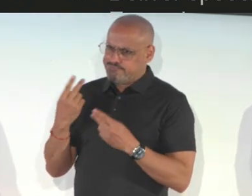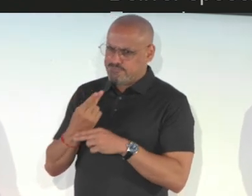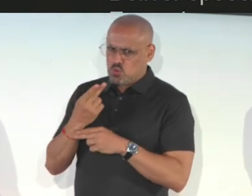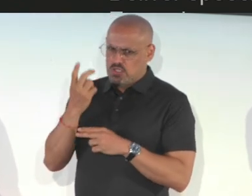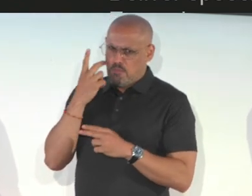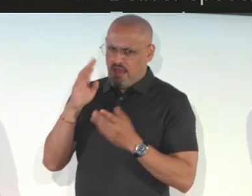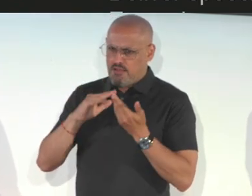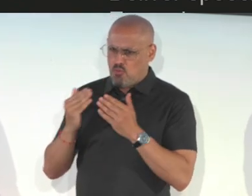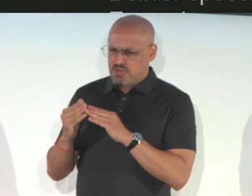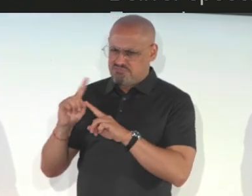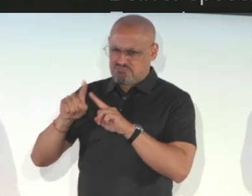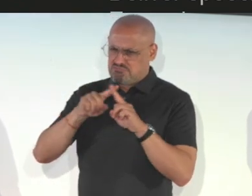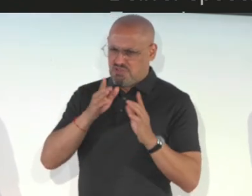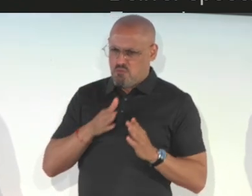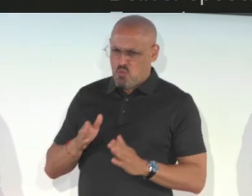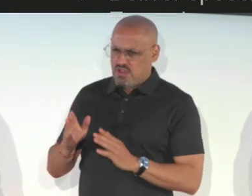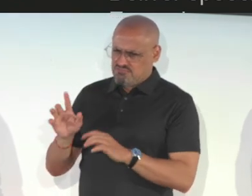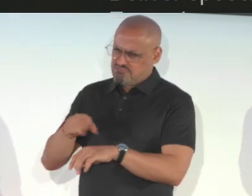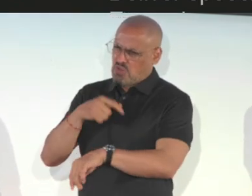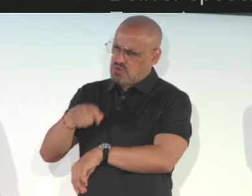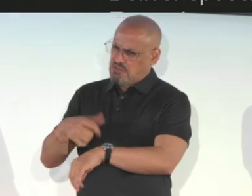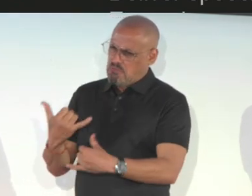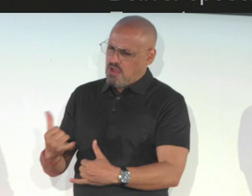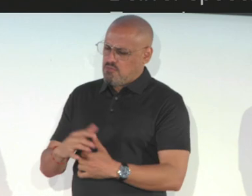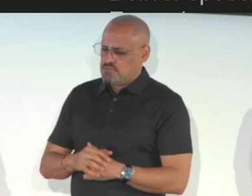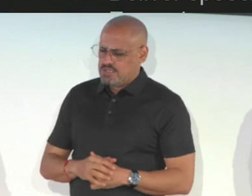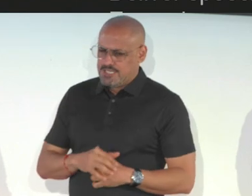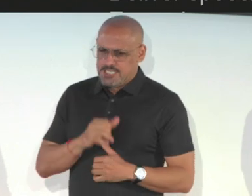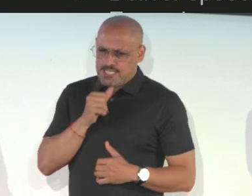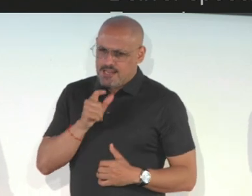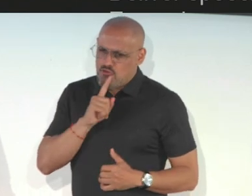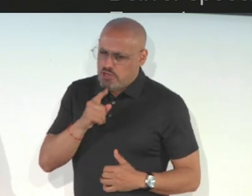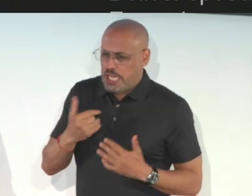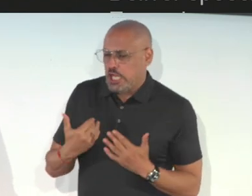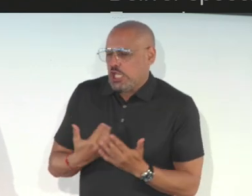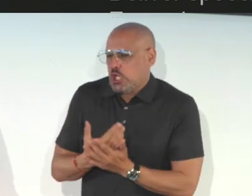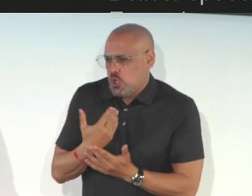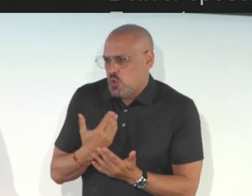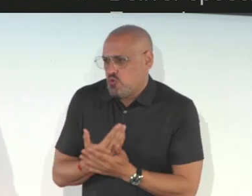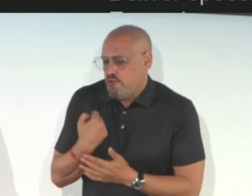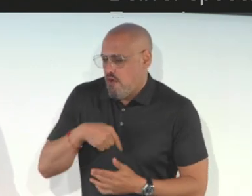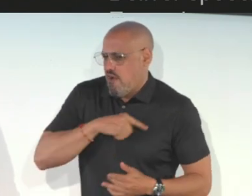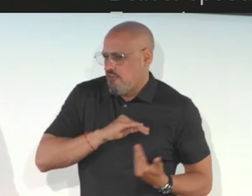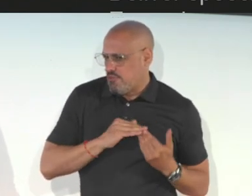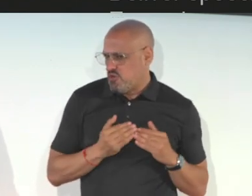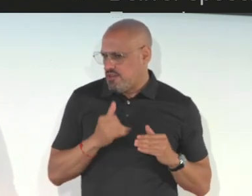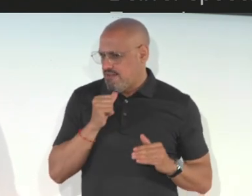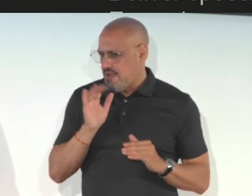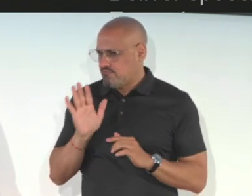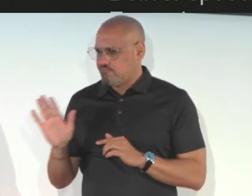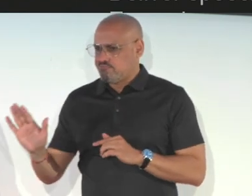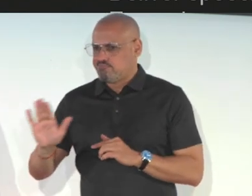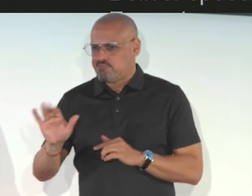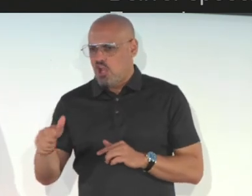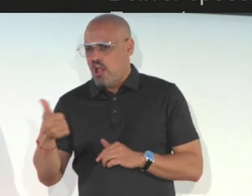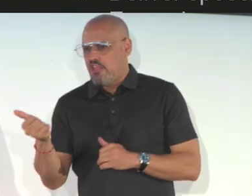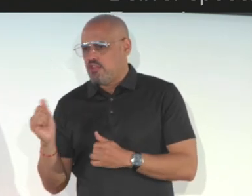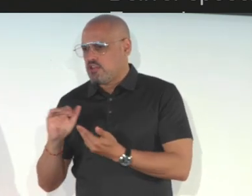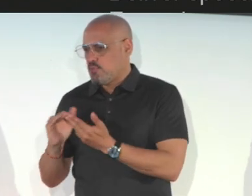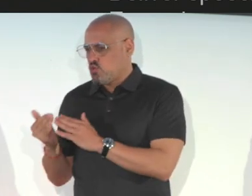in different capacities for quite some time. So they're not necessarily as new maybe to our community as they are to other